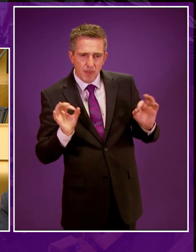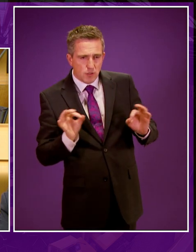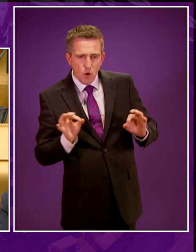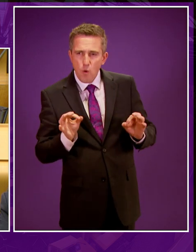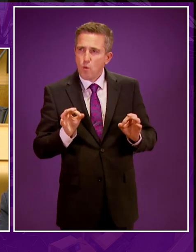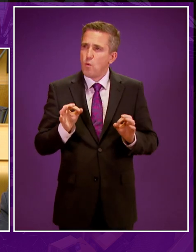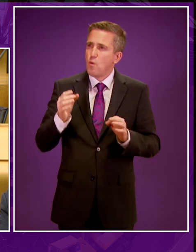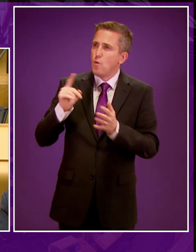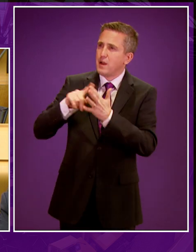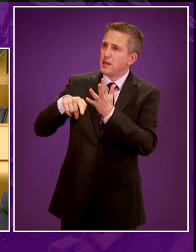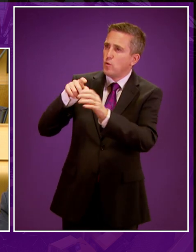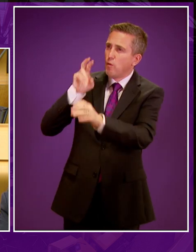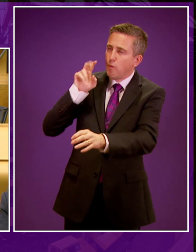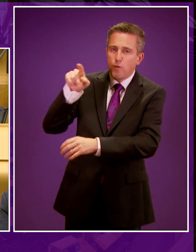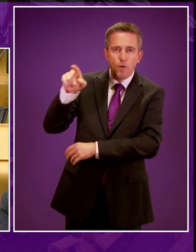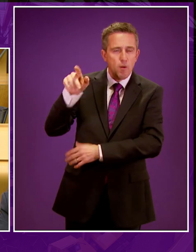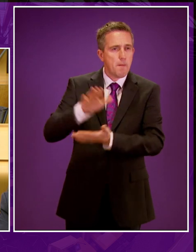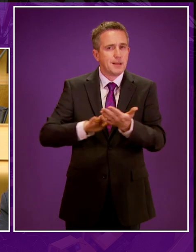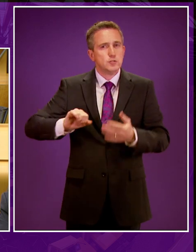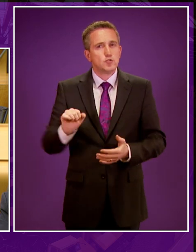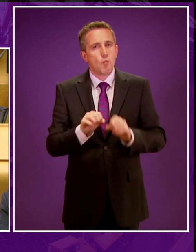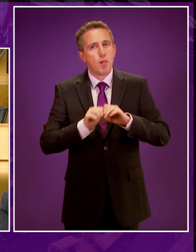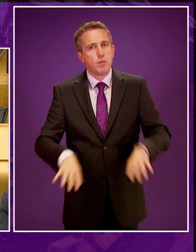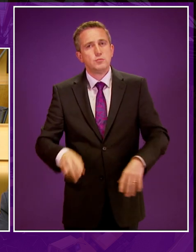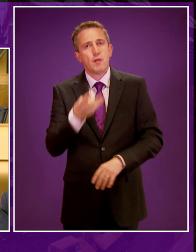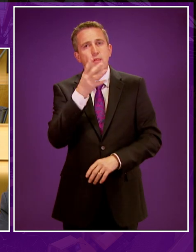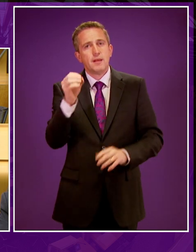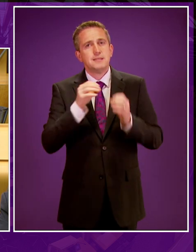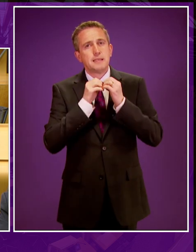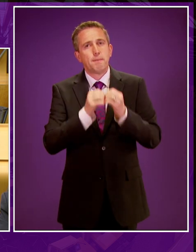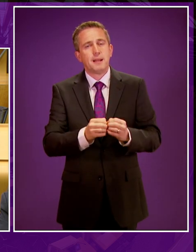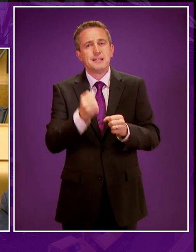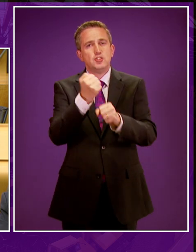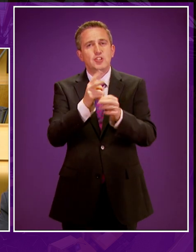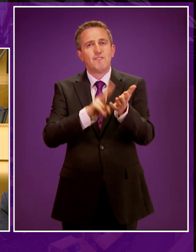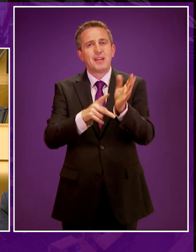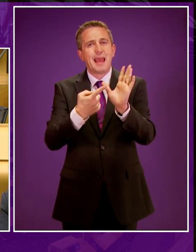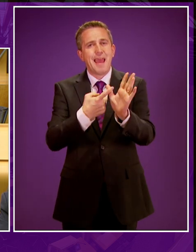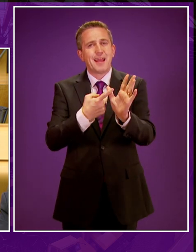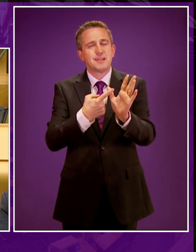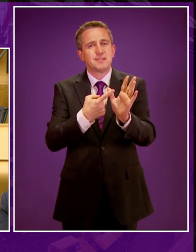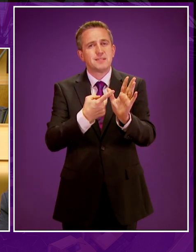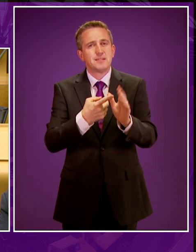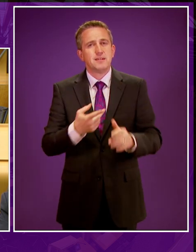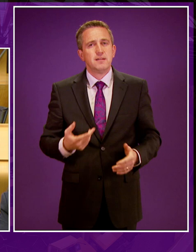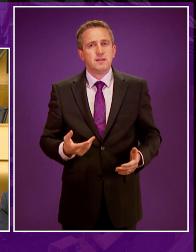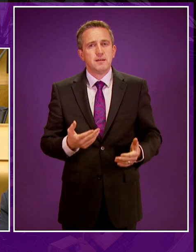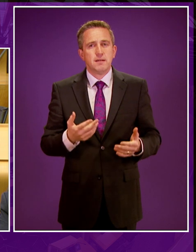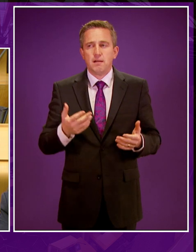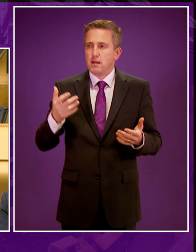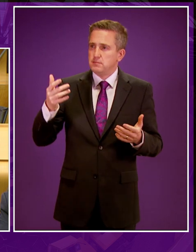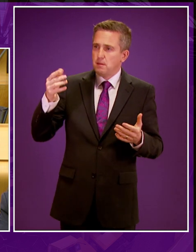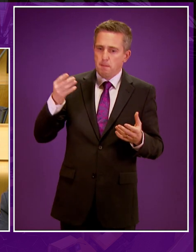on Brexit would see Scotland lose £30 billion GVA. And changes to